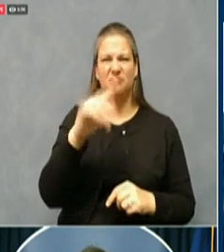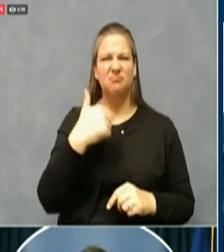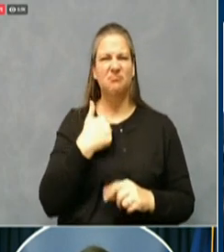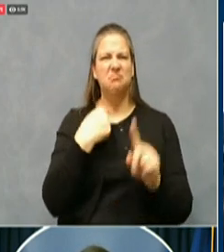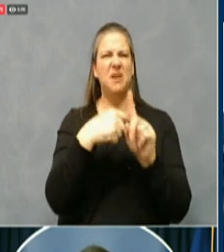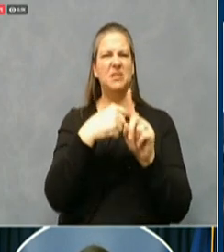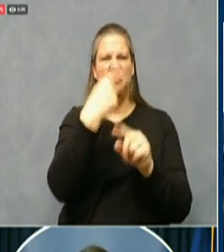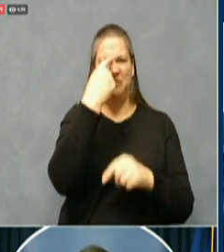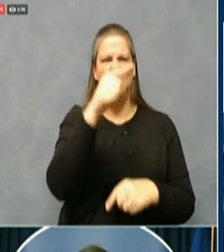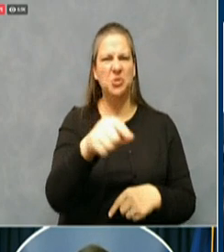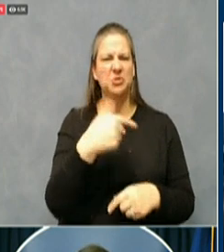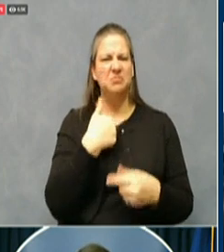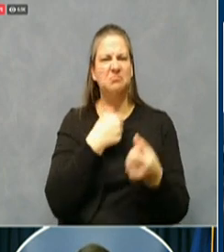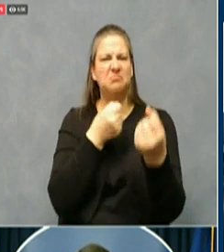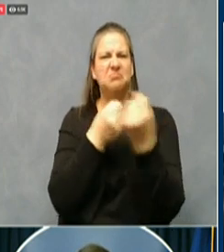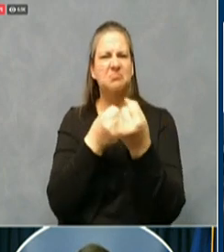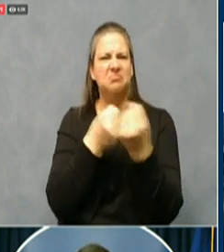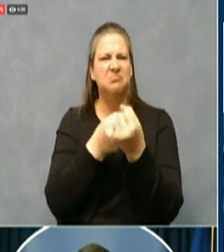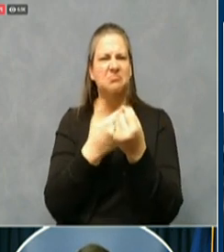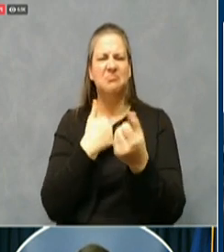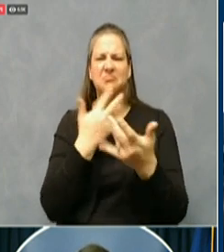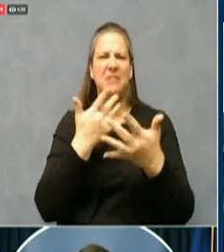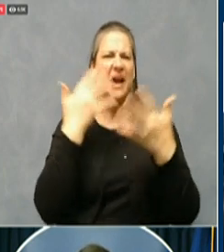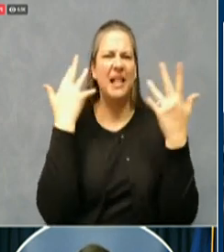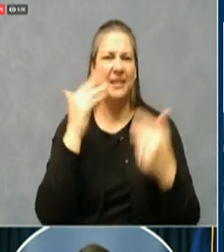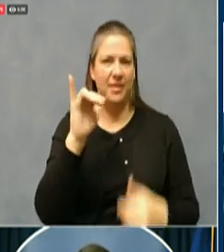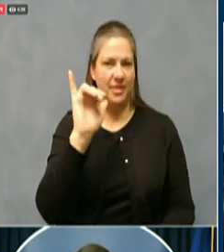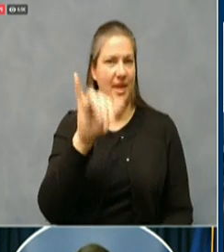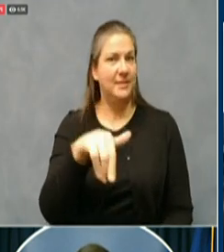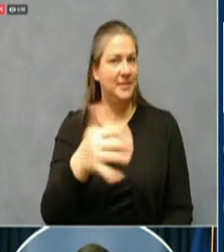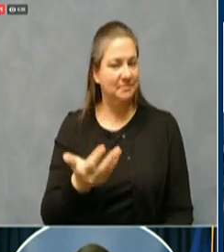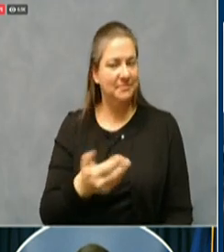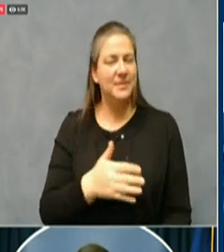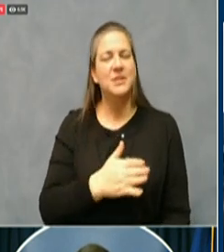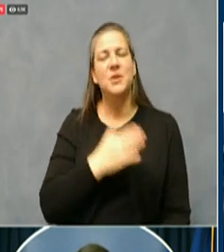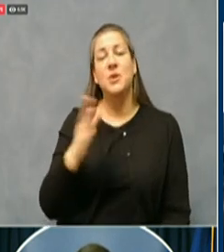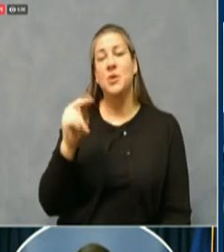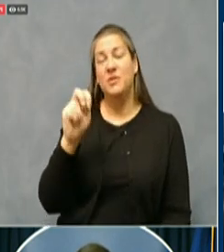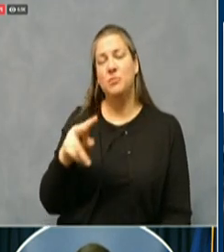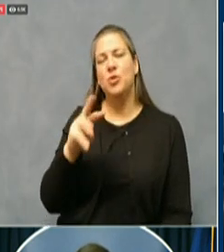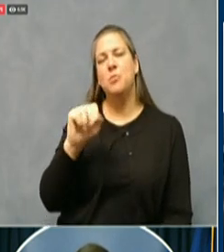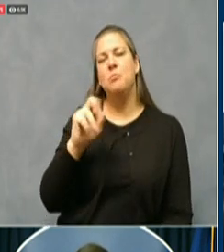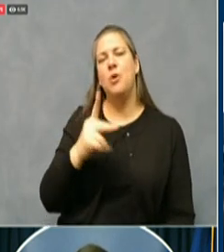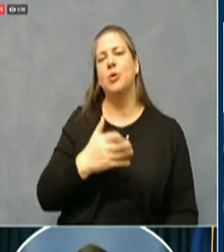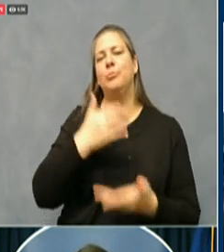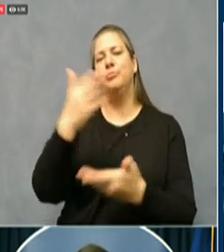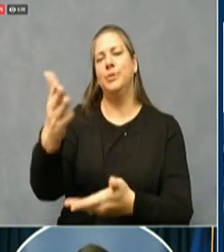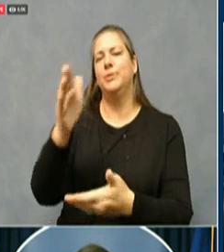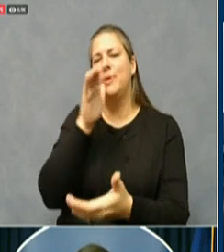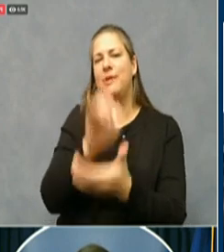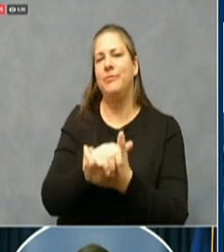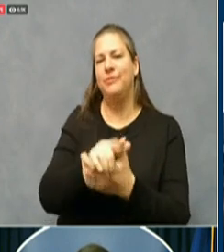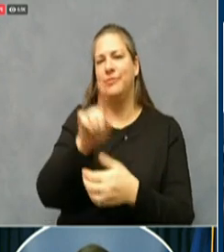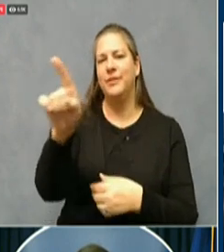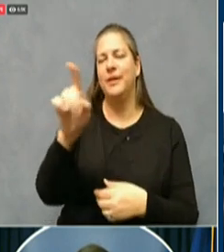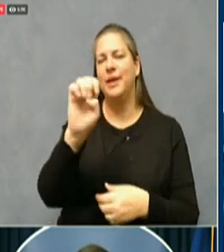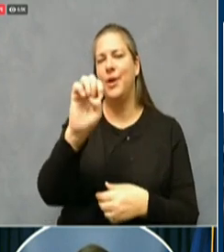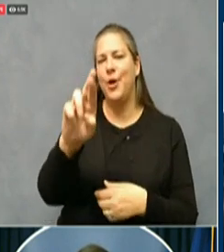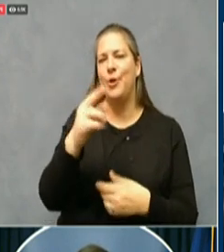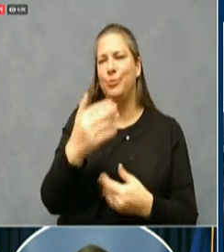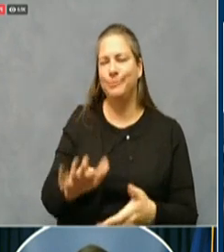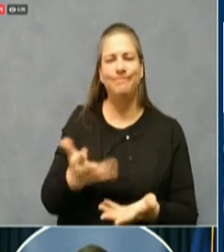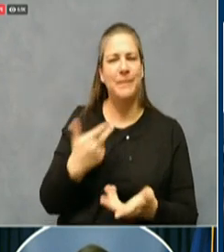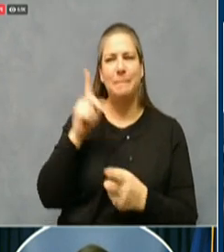On the 3rd of November, Mark took his wife to the hospital where he had to leave her at the ER due to covid restrictions. A couple hours later,